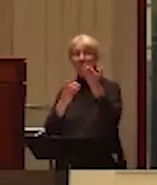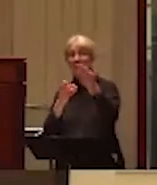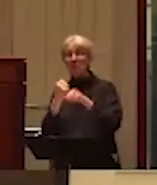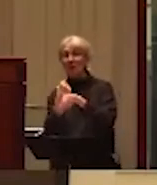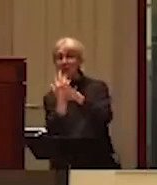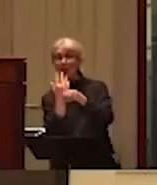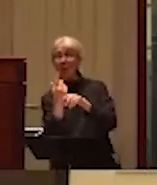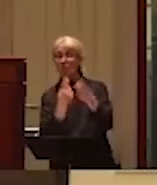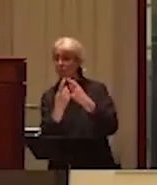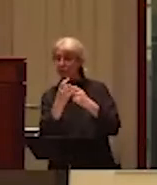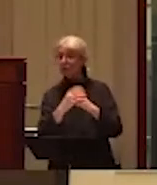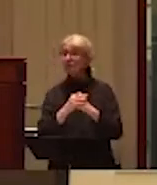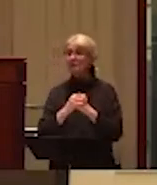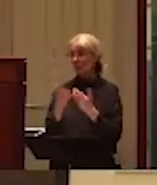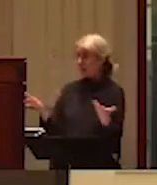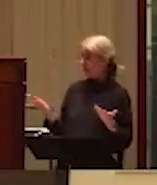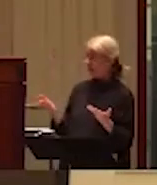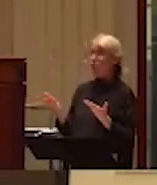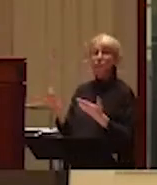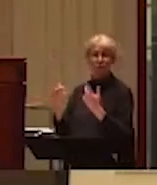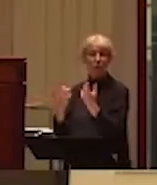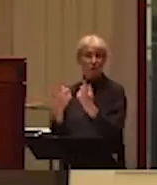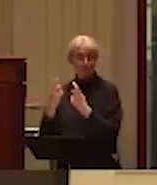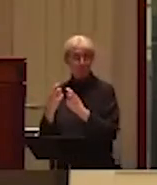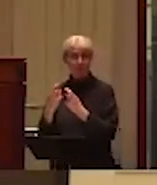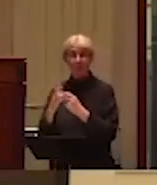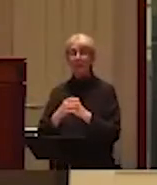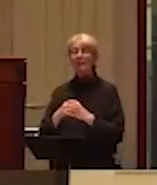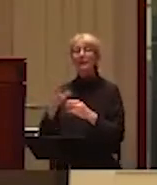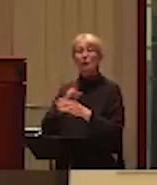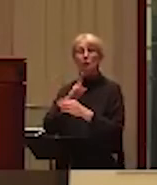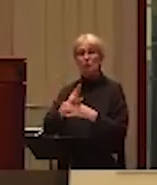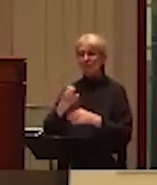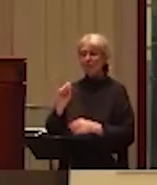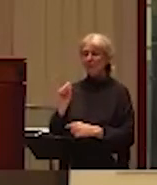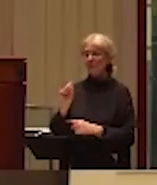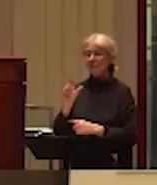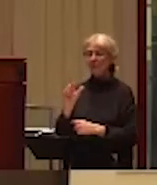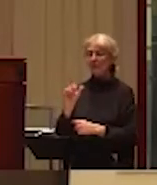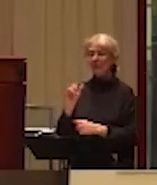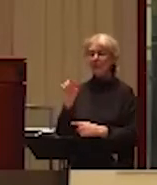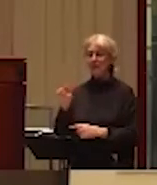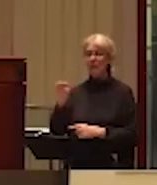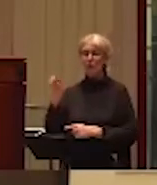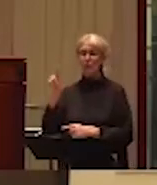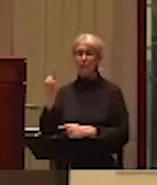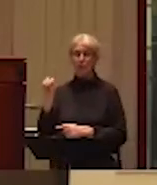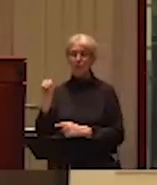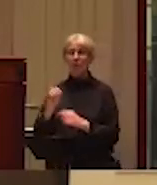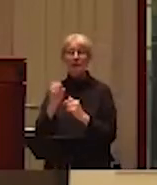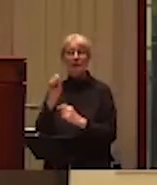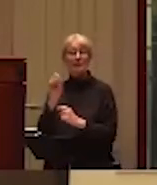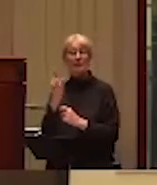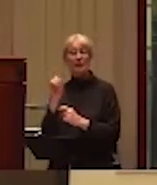you will be able to ask questions and you will do so using Slido, which is a site you can easily access